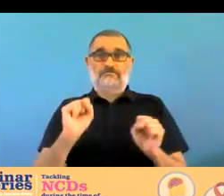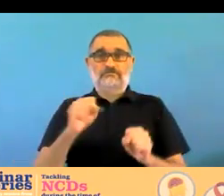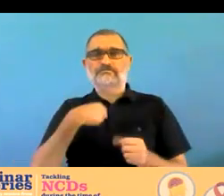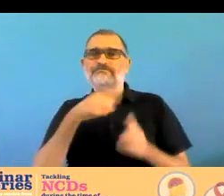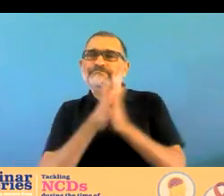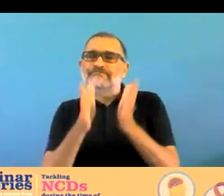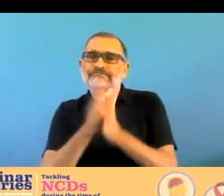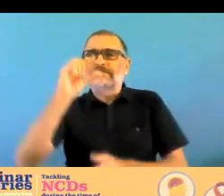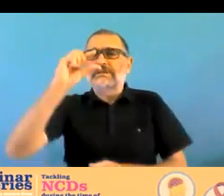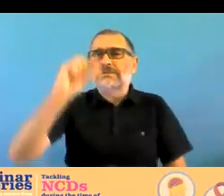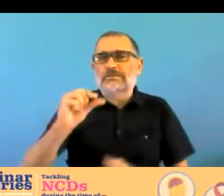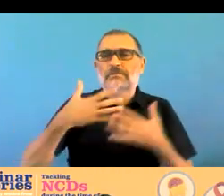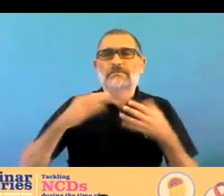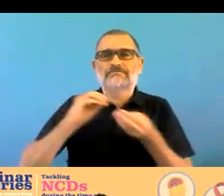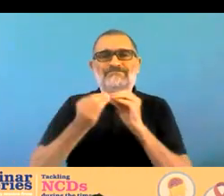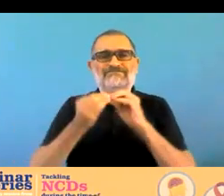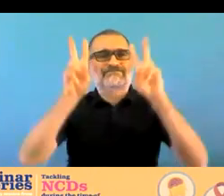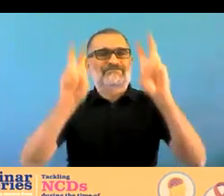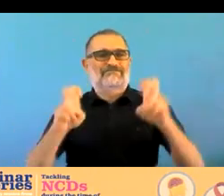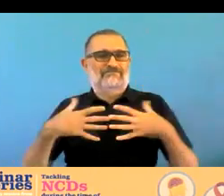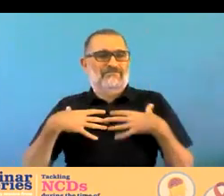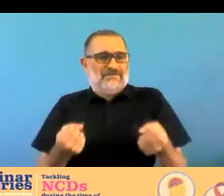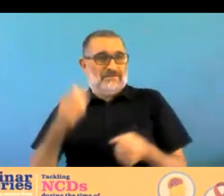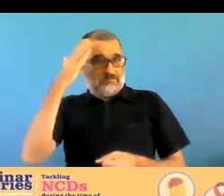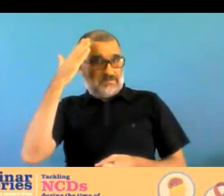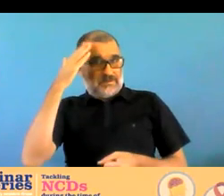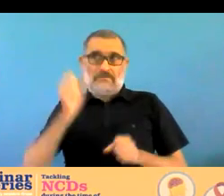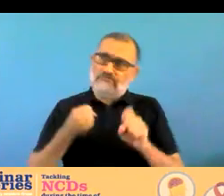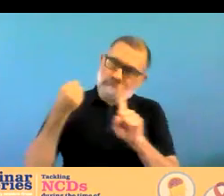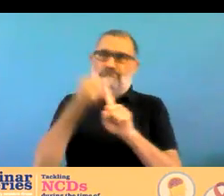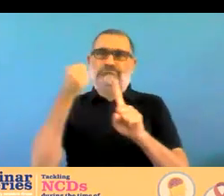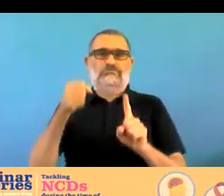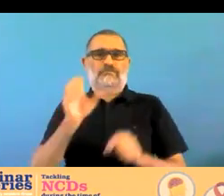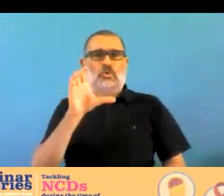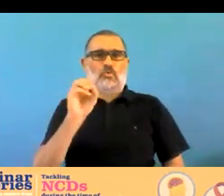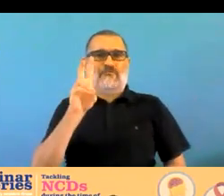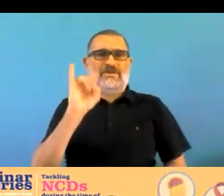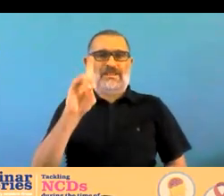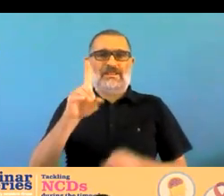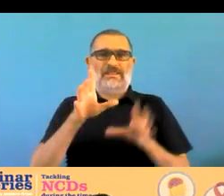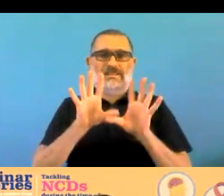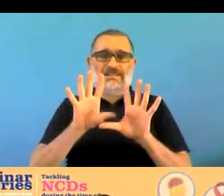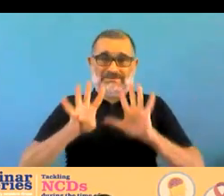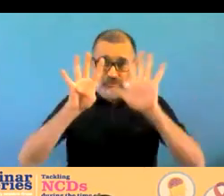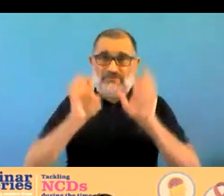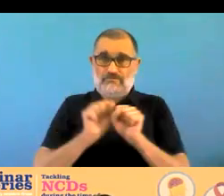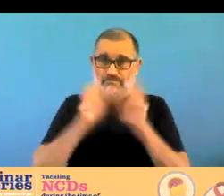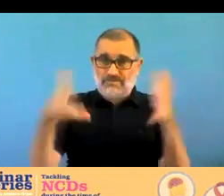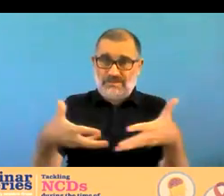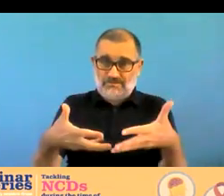i apologize in advance perhaps some of you have heard me say some of these things before at least some of you